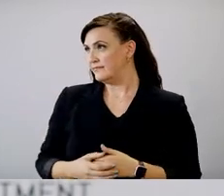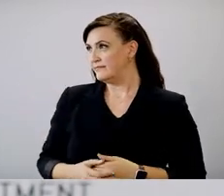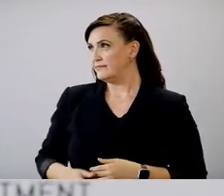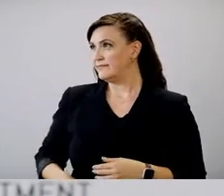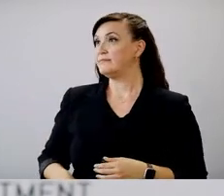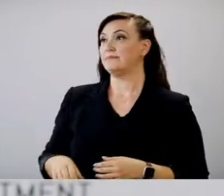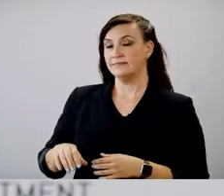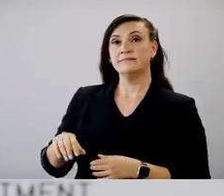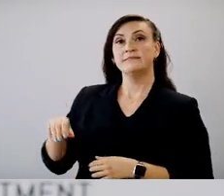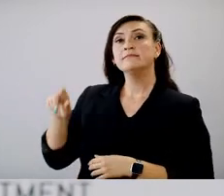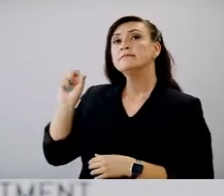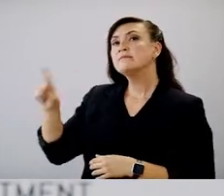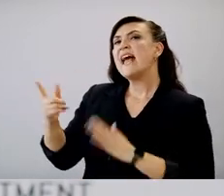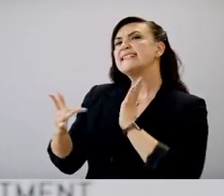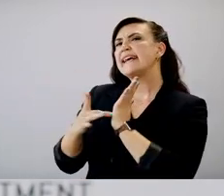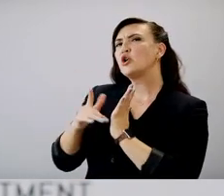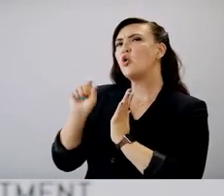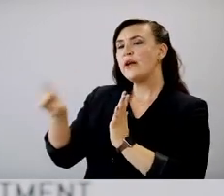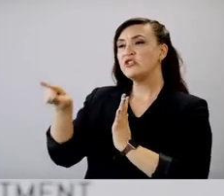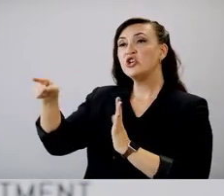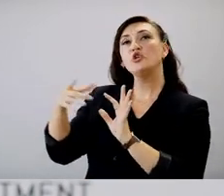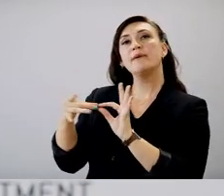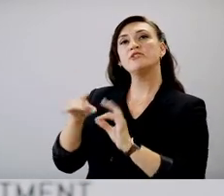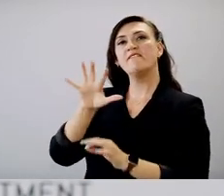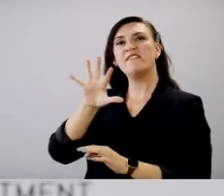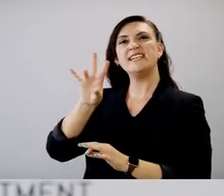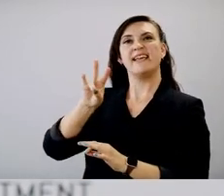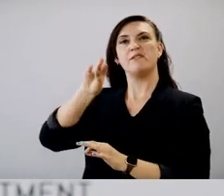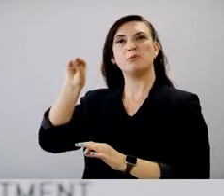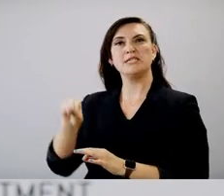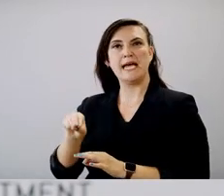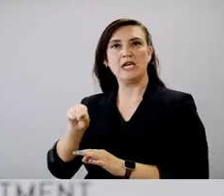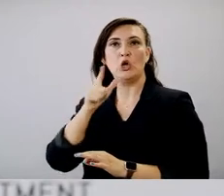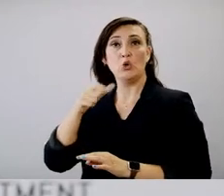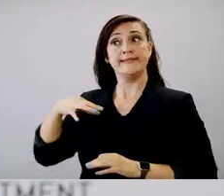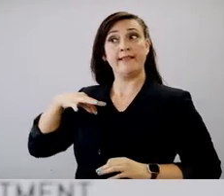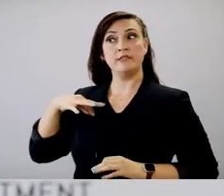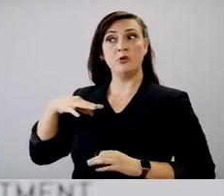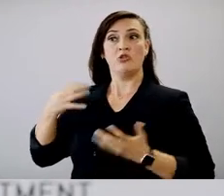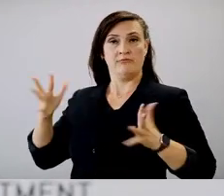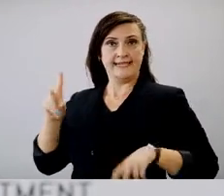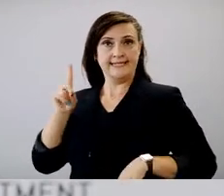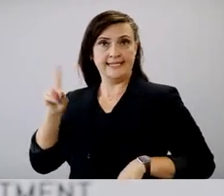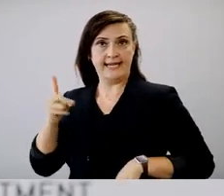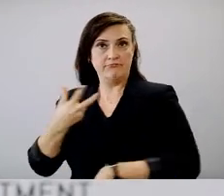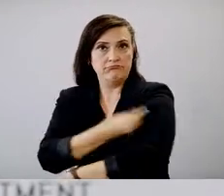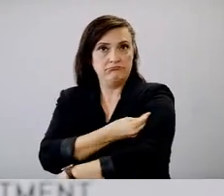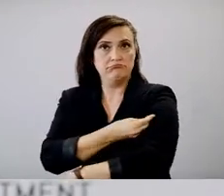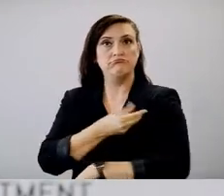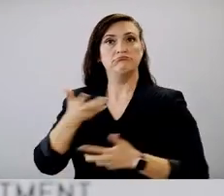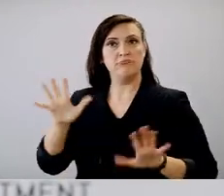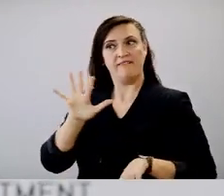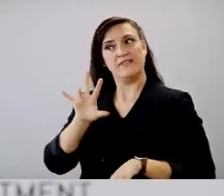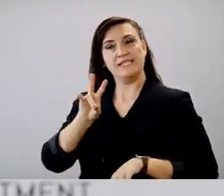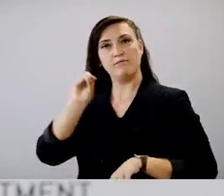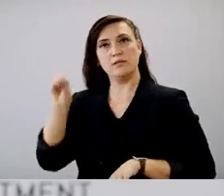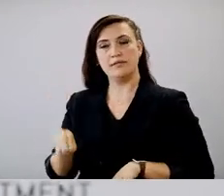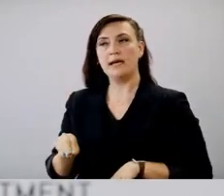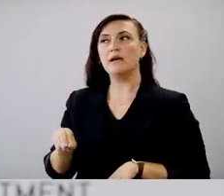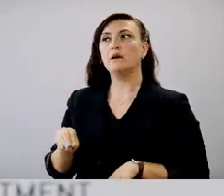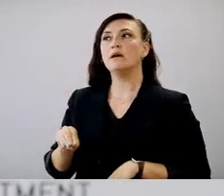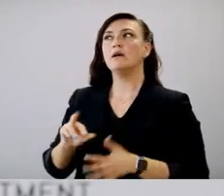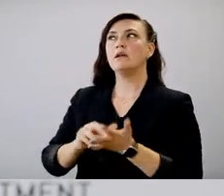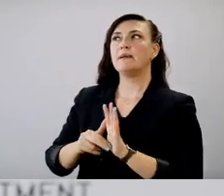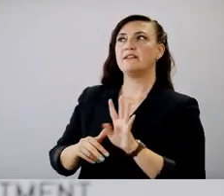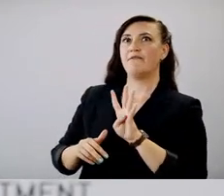Real quick technical question. You mentioned about 57% of those eligible, uh, have been vaccinated with